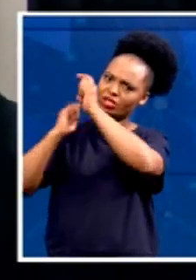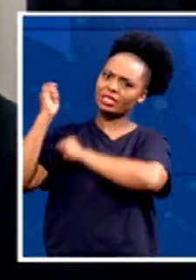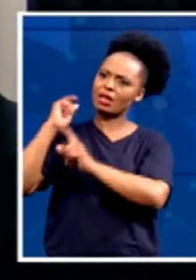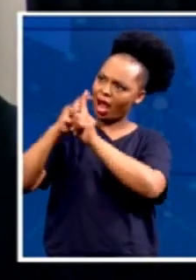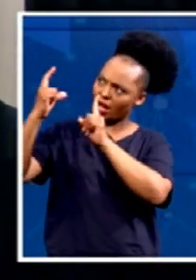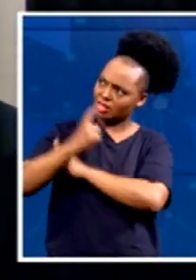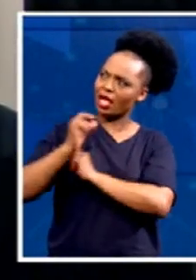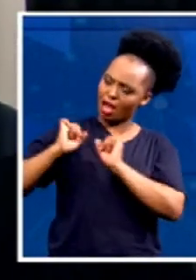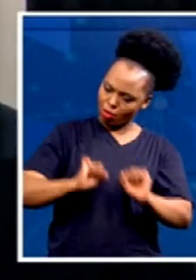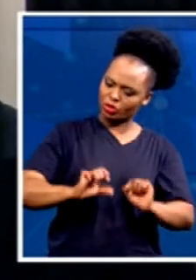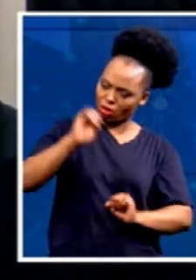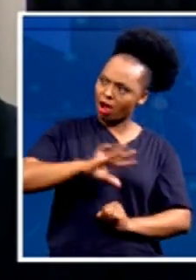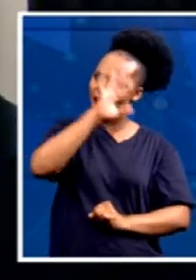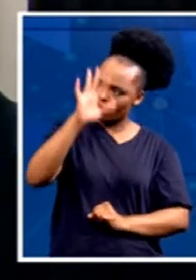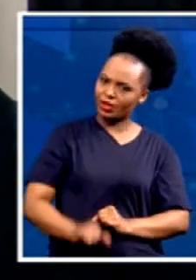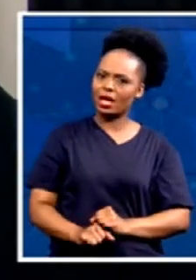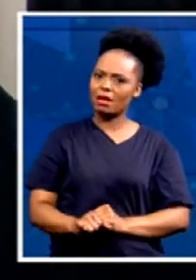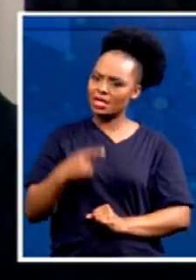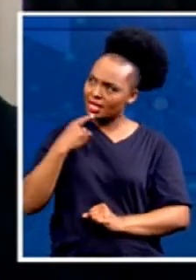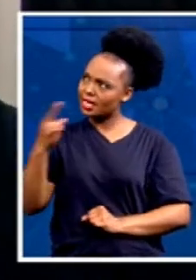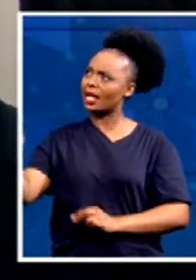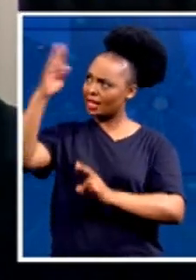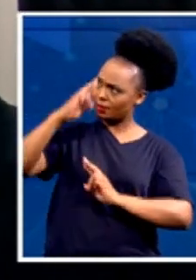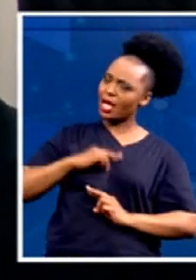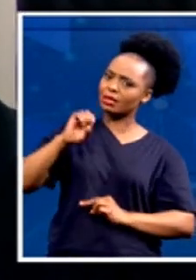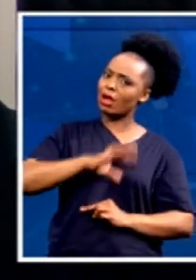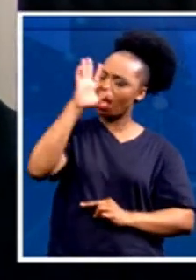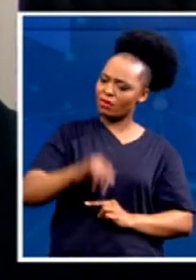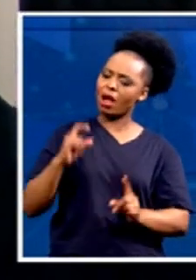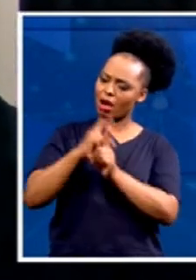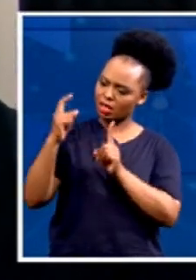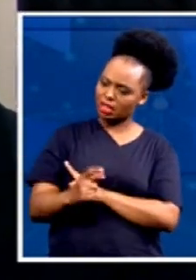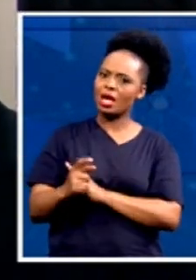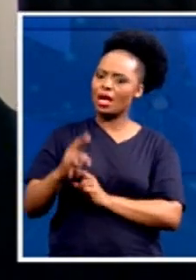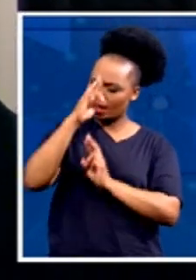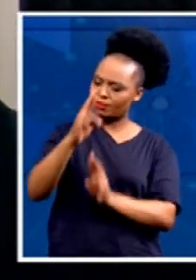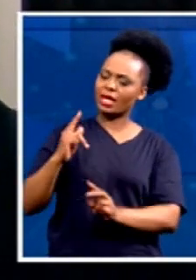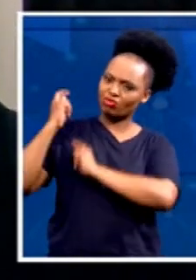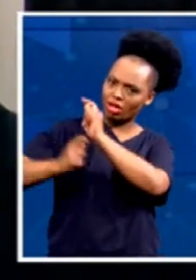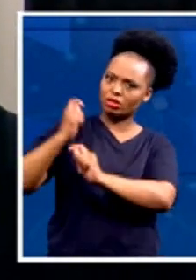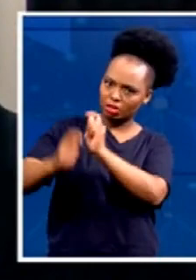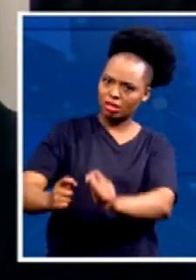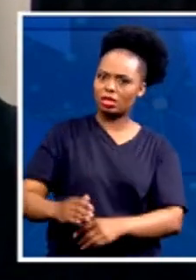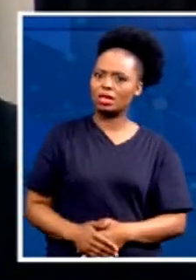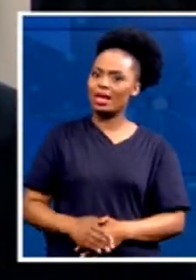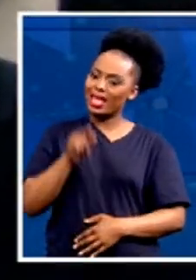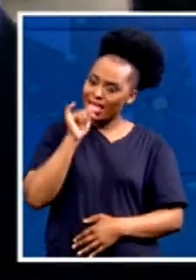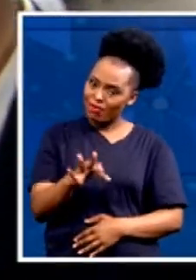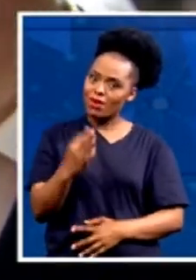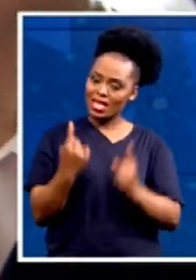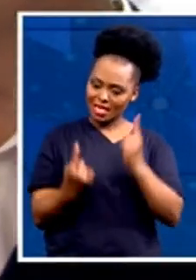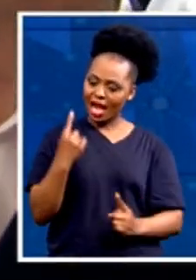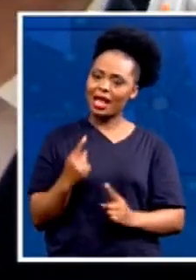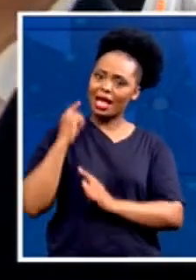respect for each other, respect for our differences, then I can assure you we're going to build a better South Africa. You talk about